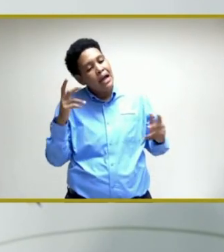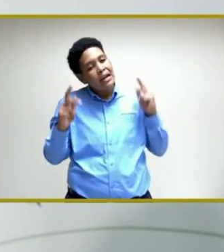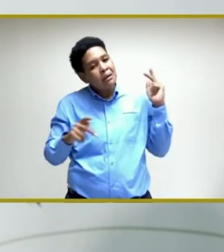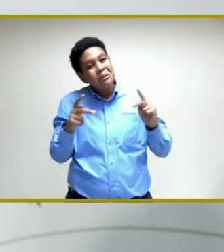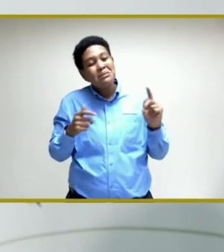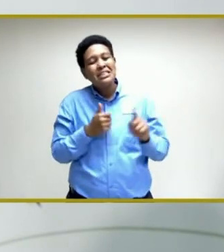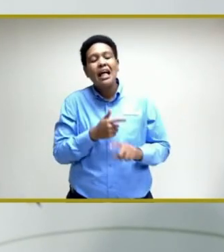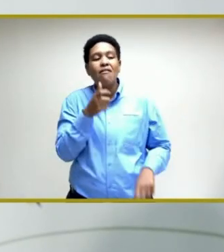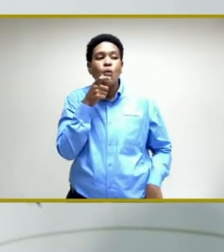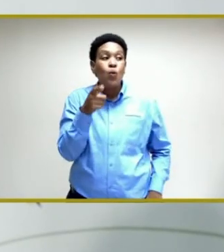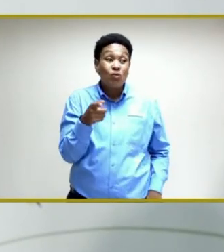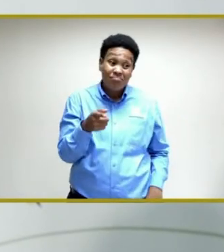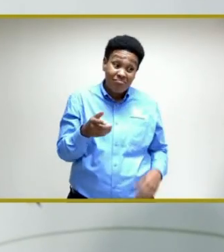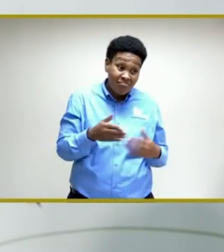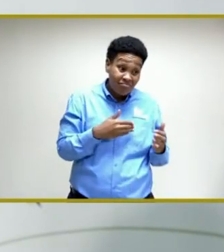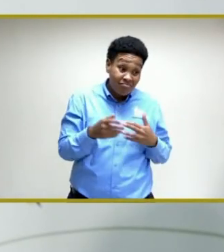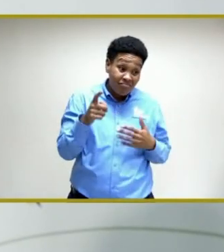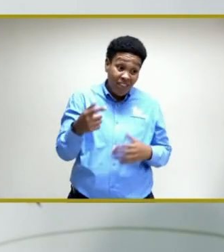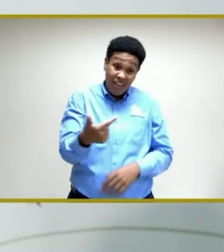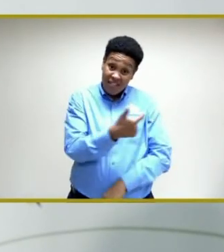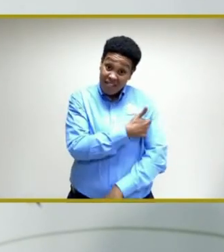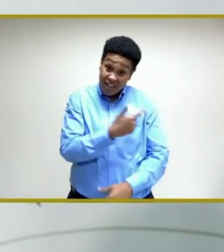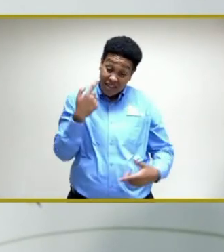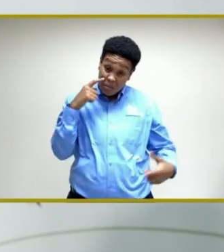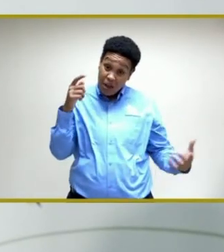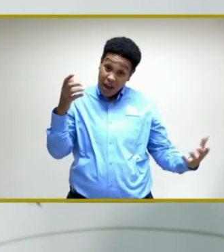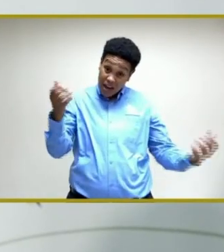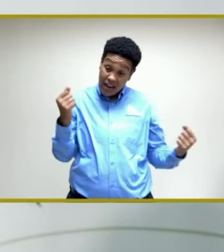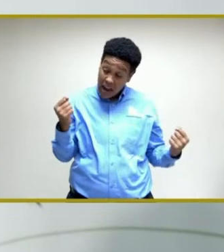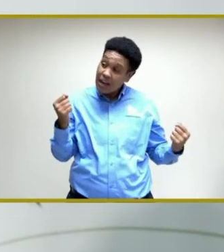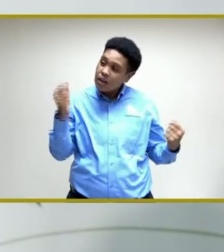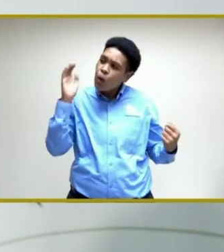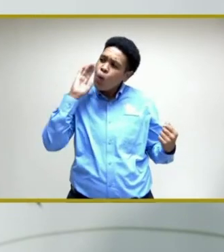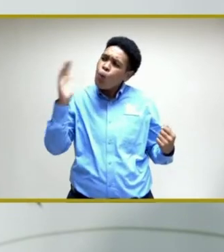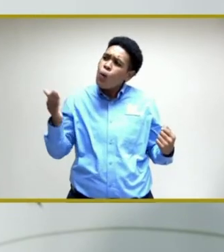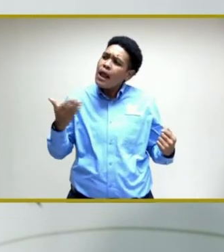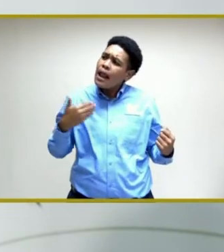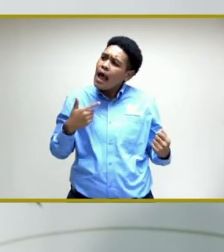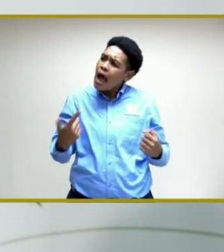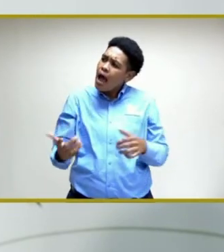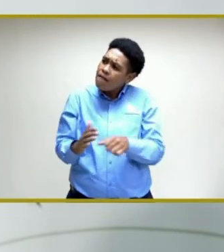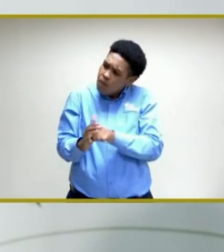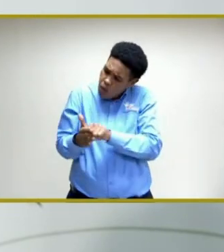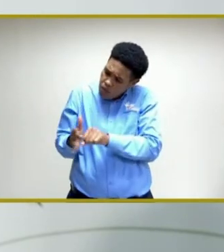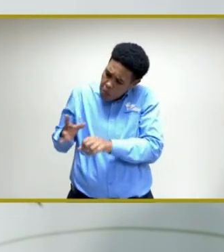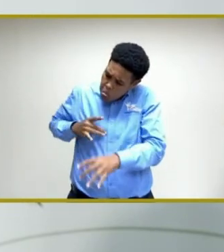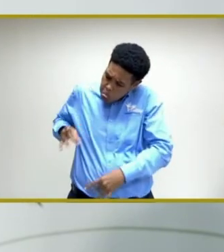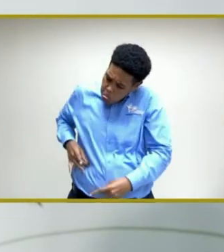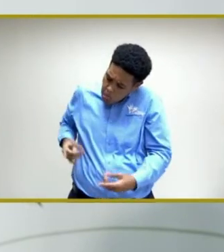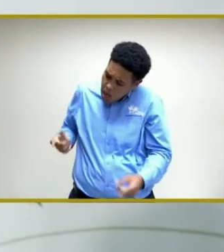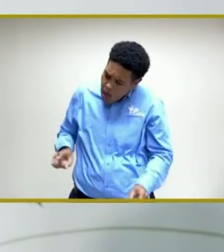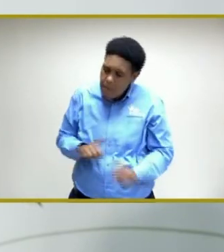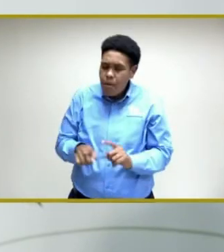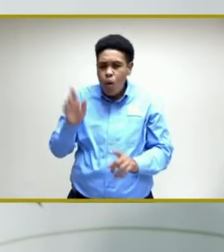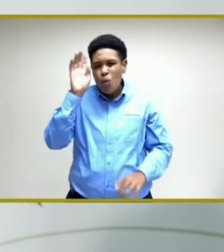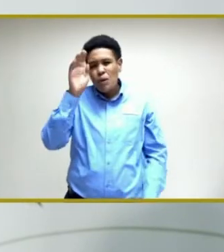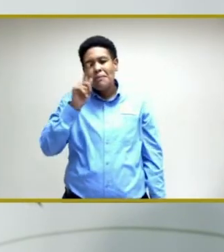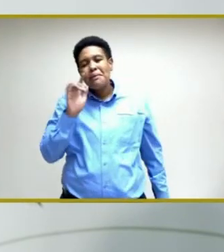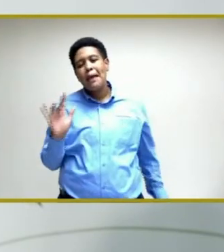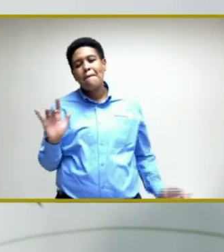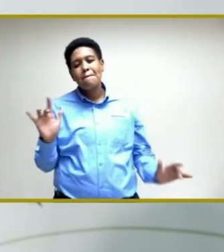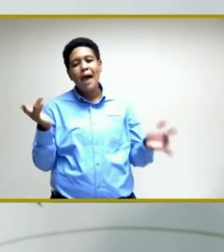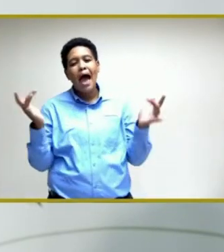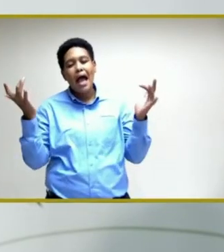who, even though they're vaccinated, will have COVID, but this will be a mild